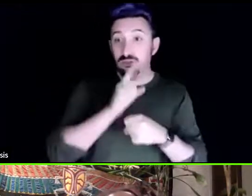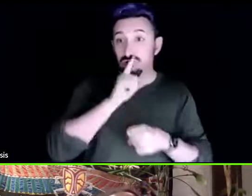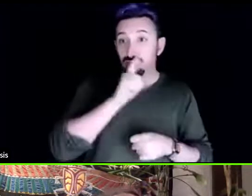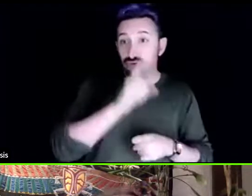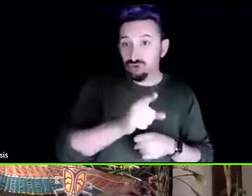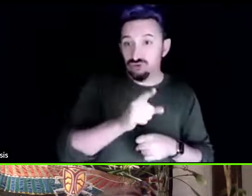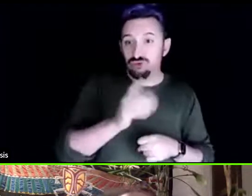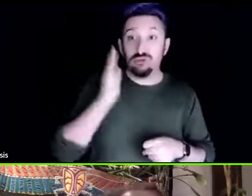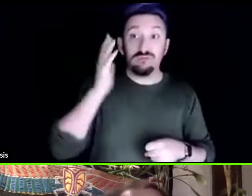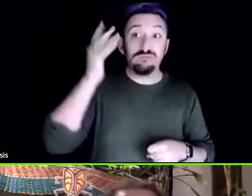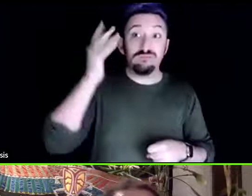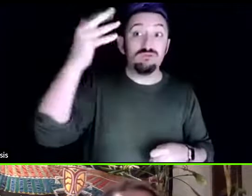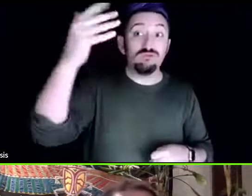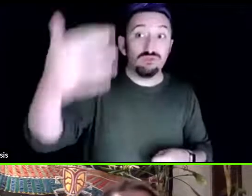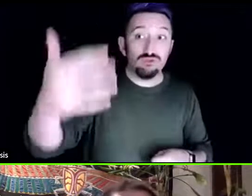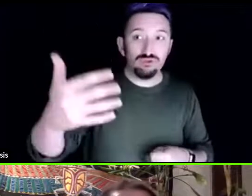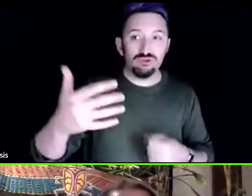happens to that land in a very intentional way